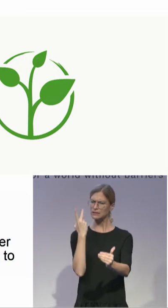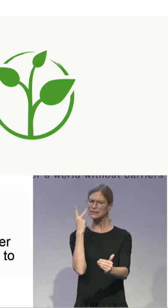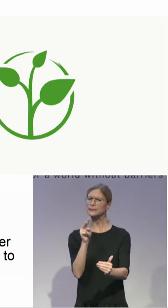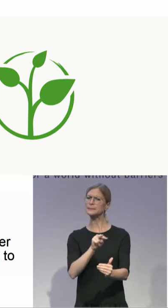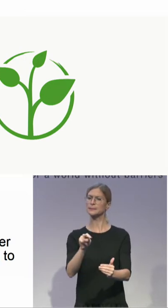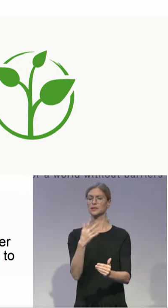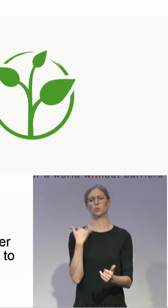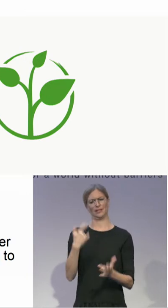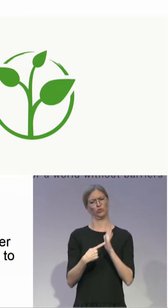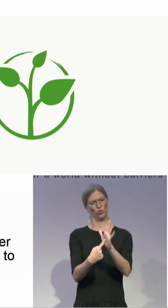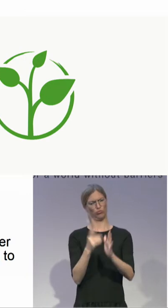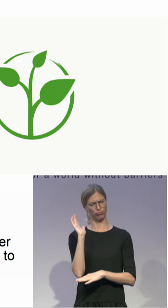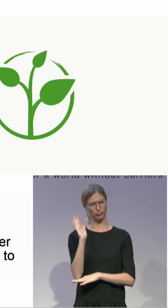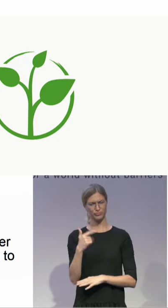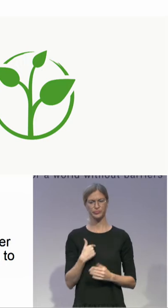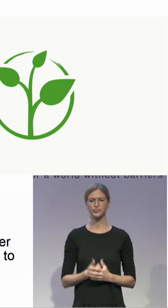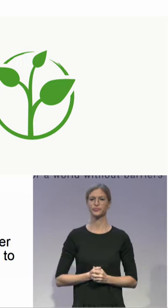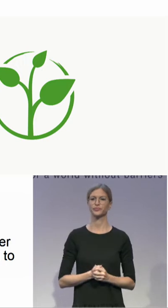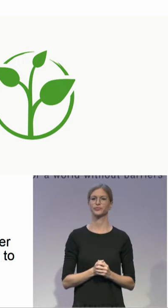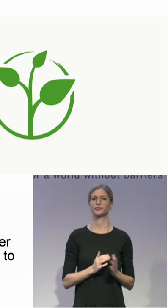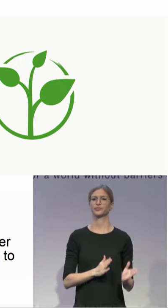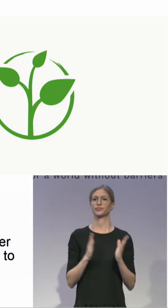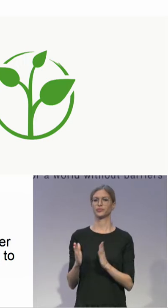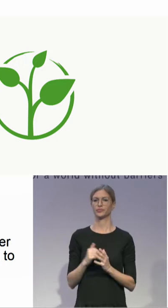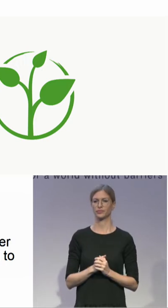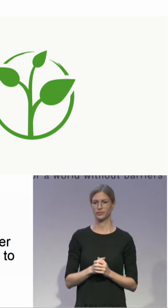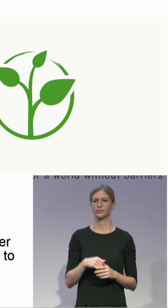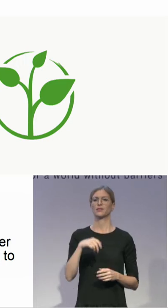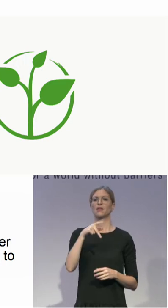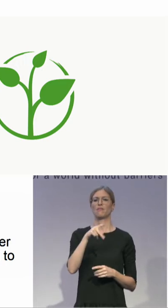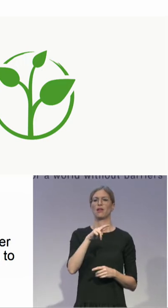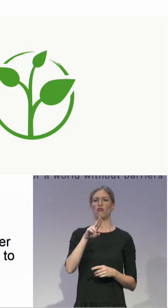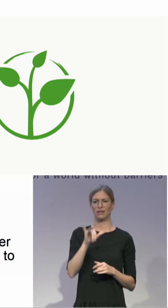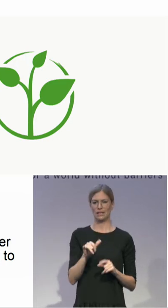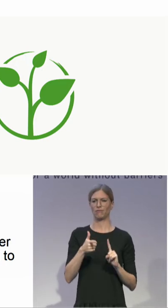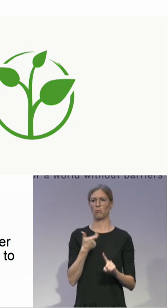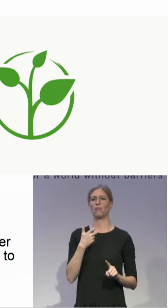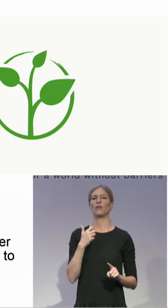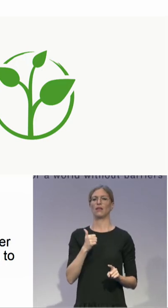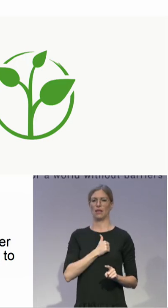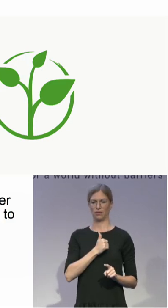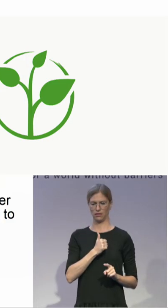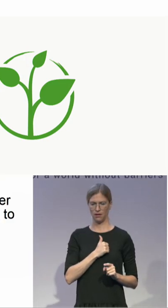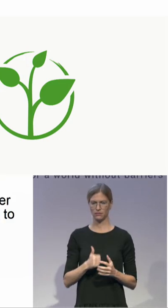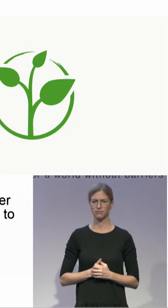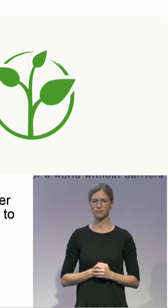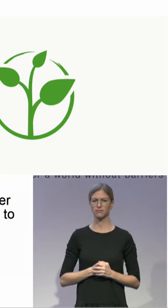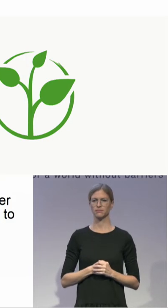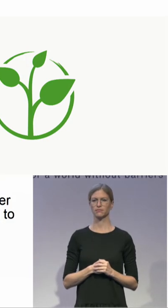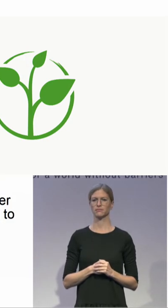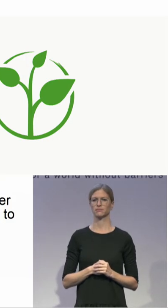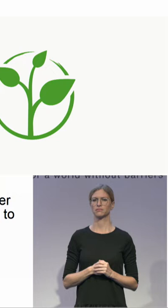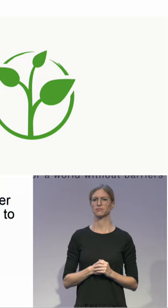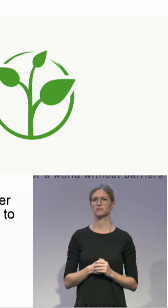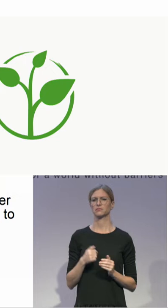Hello, and I'm Linda Perry from Canada, and I am the executive director of Vela Canada, which is a small nonprofit that does